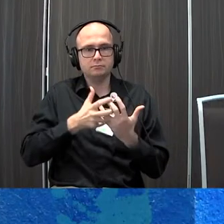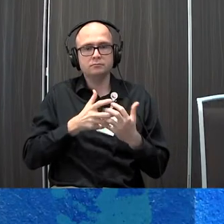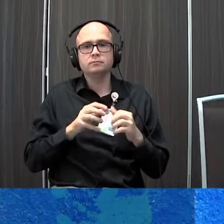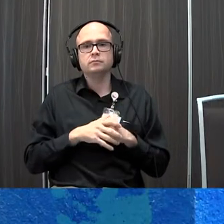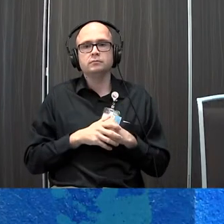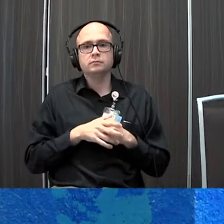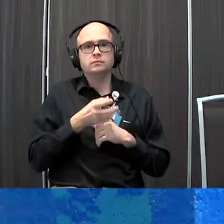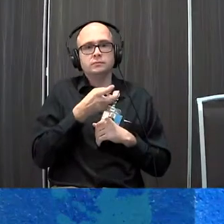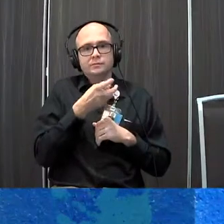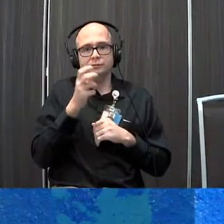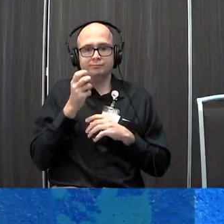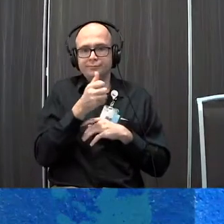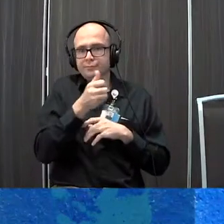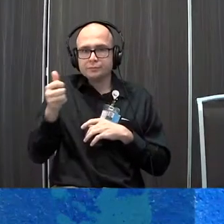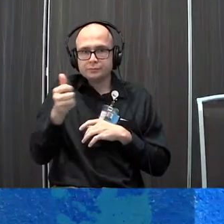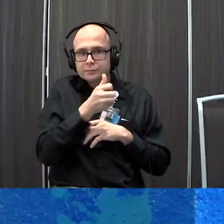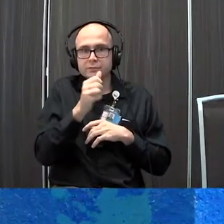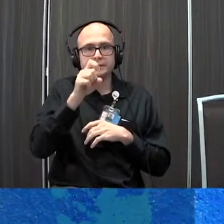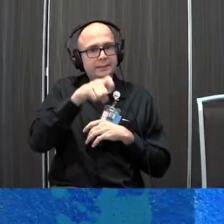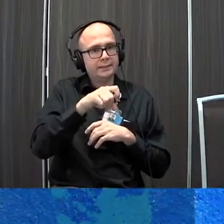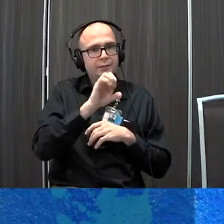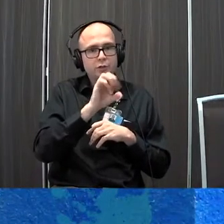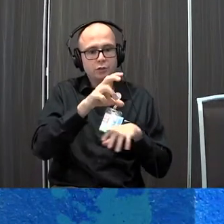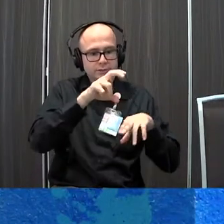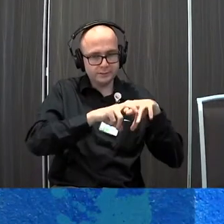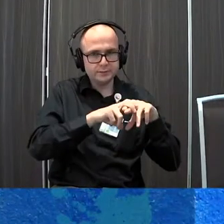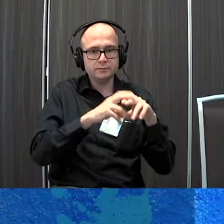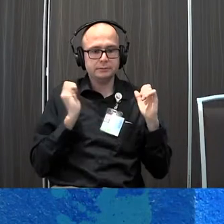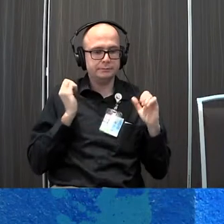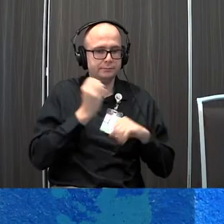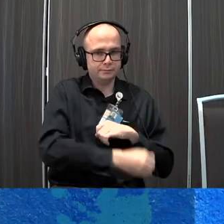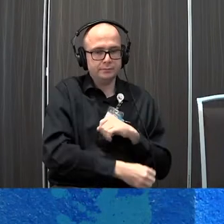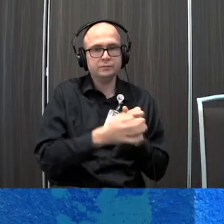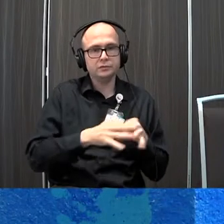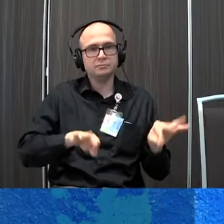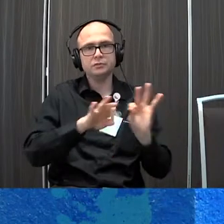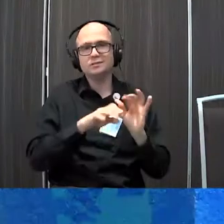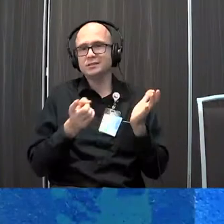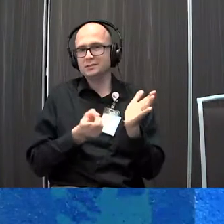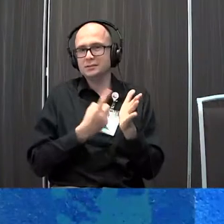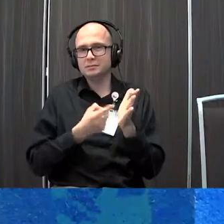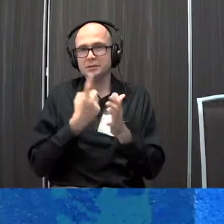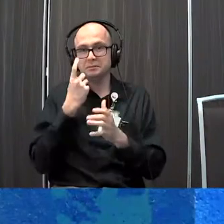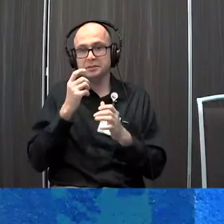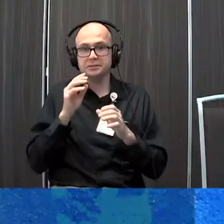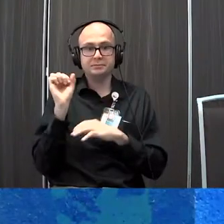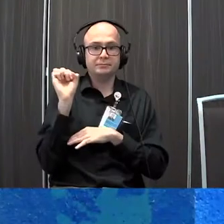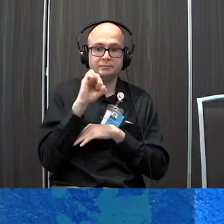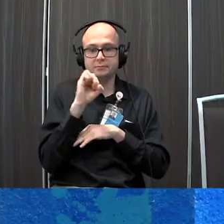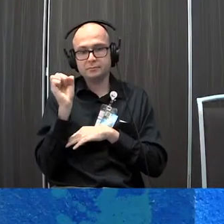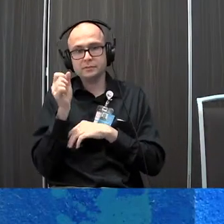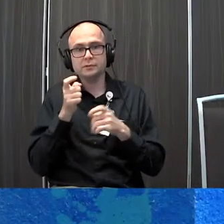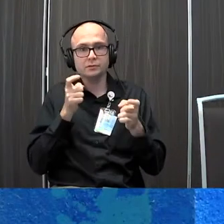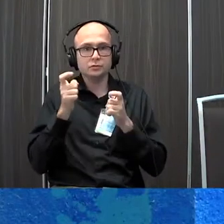transit in a vehicle everyone needs to have a car seat or a seatbelt utilized and sometimes due to some of the postural control vestibular